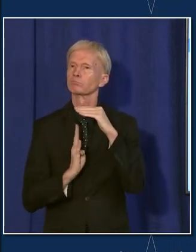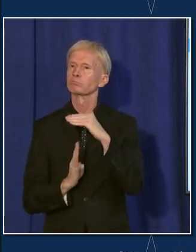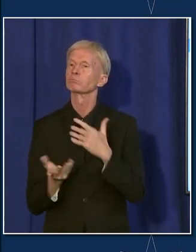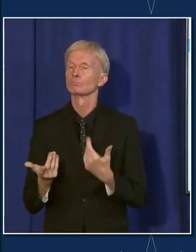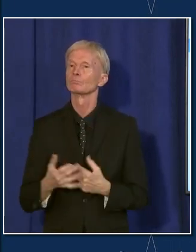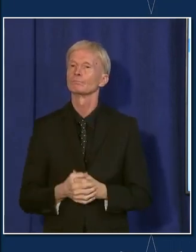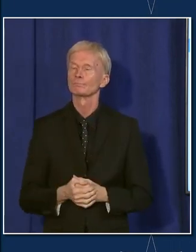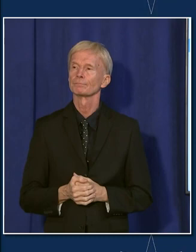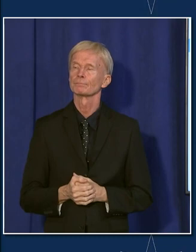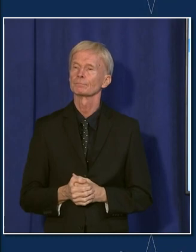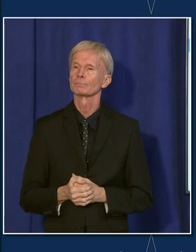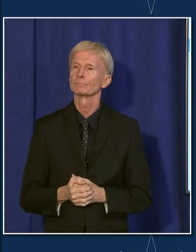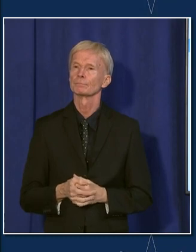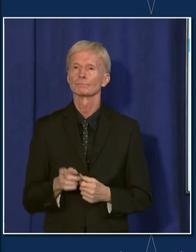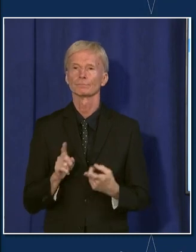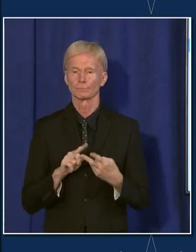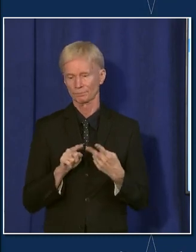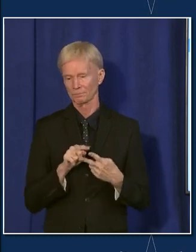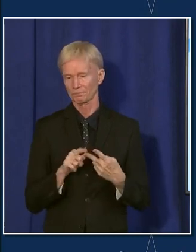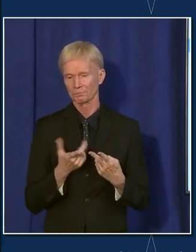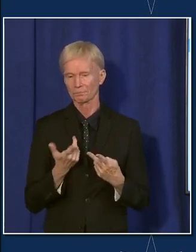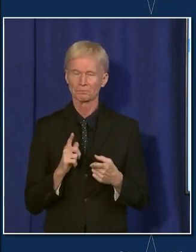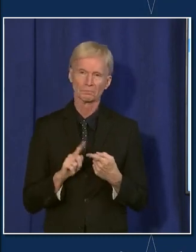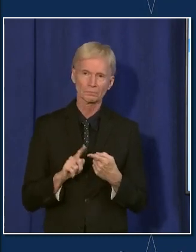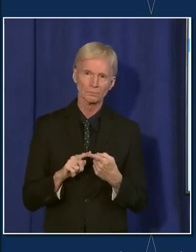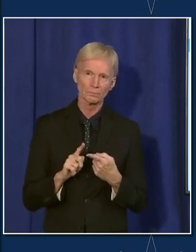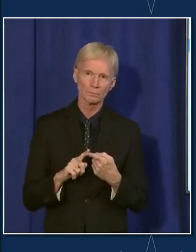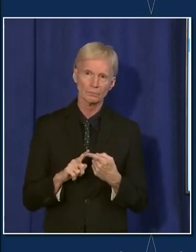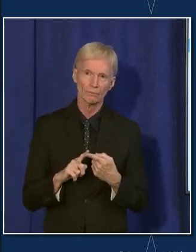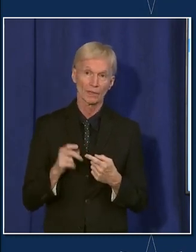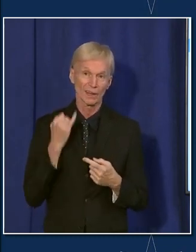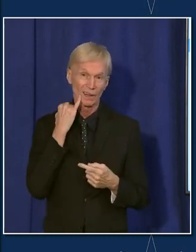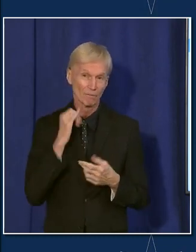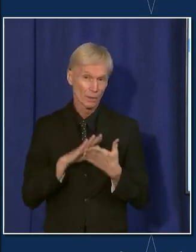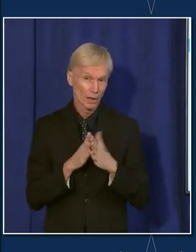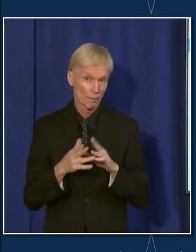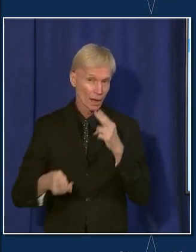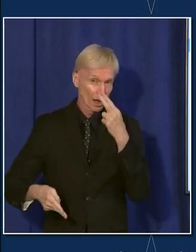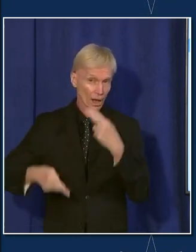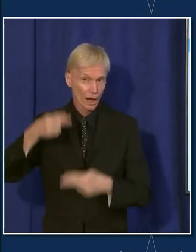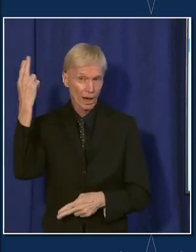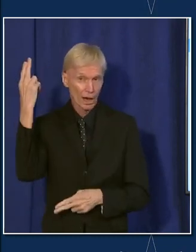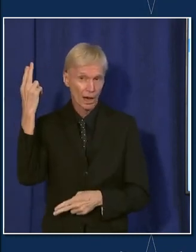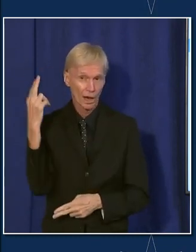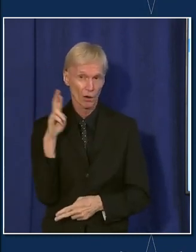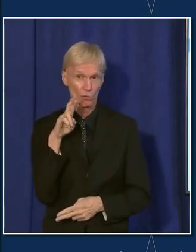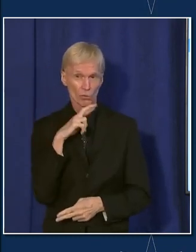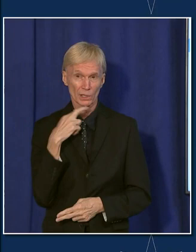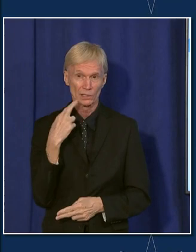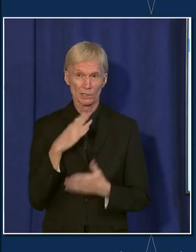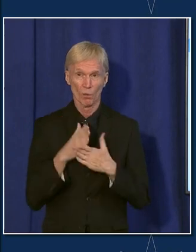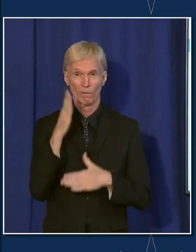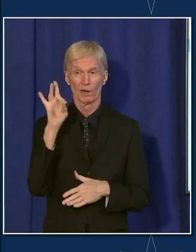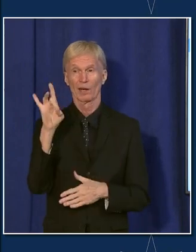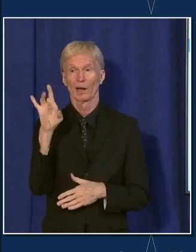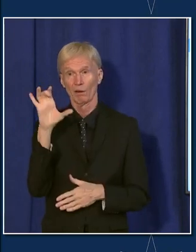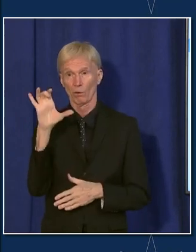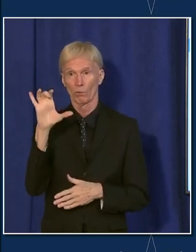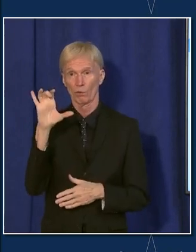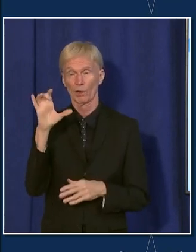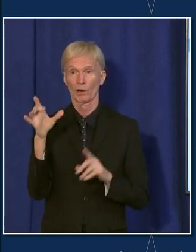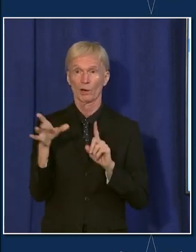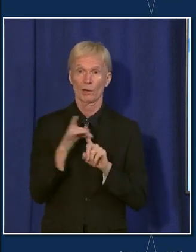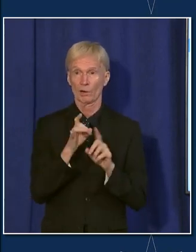there's a couple of answers to that. You know, one is if we start getting back up to very high risk, right, we start really getting over that 800 cases a day.